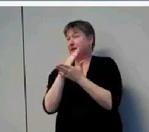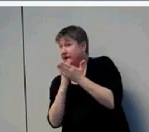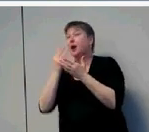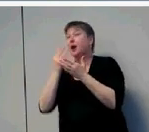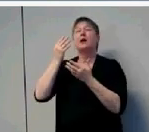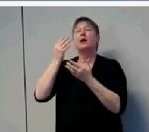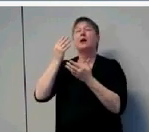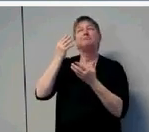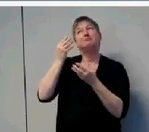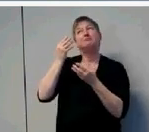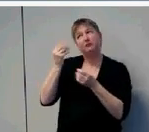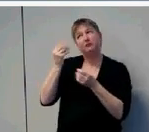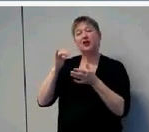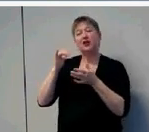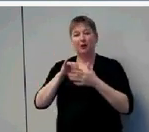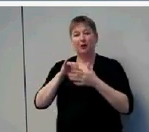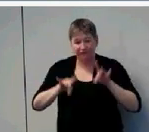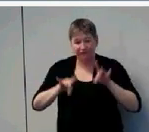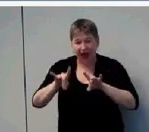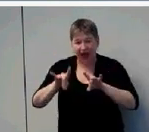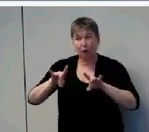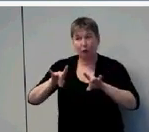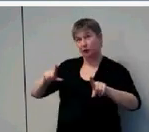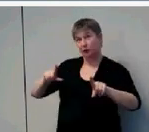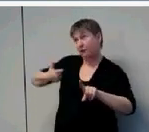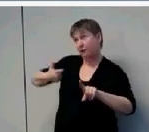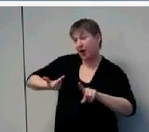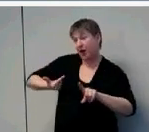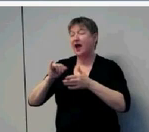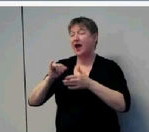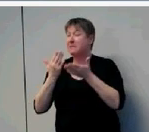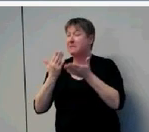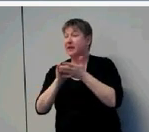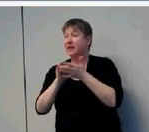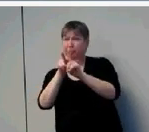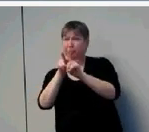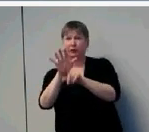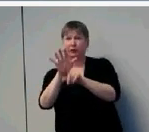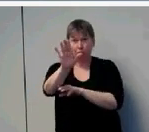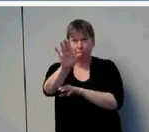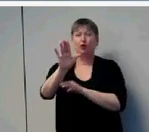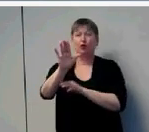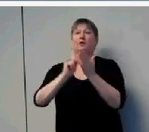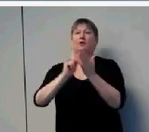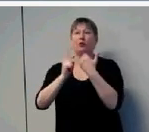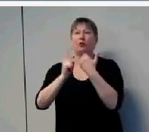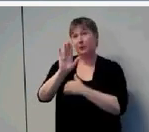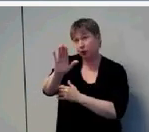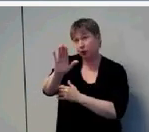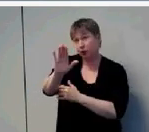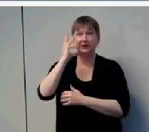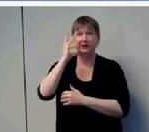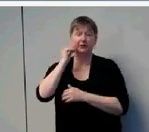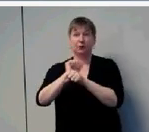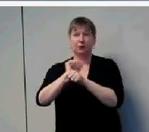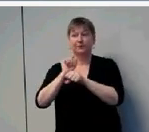experiencing with these children in your program. I'll especially pay attention to children in the mild and